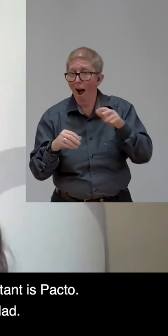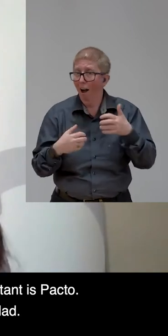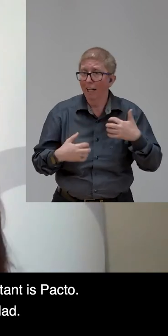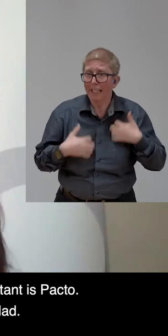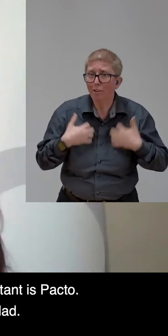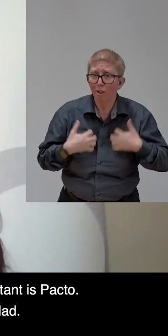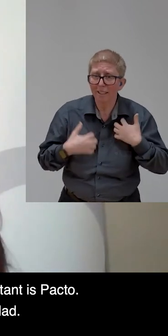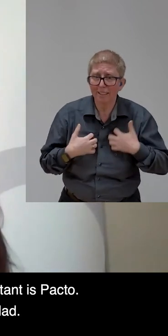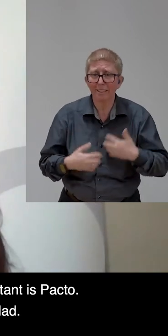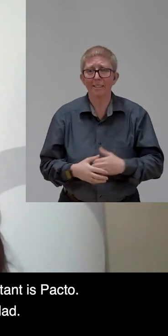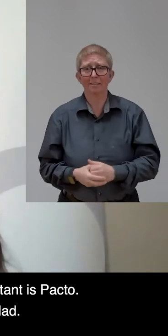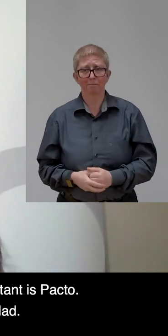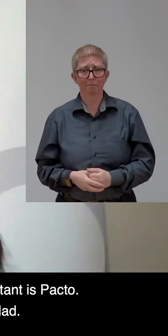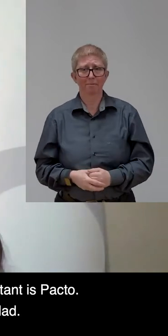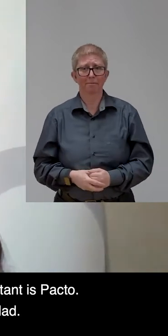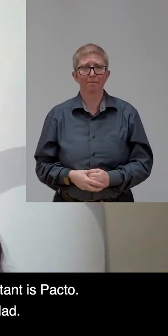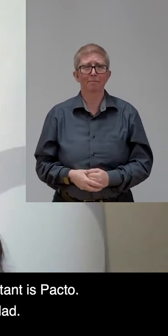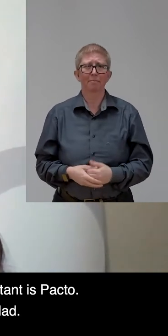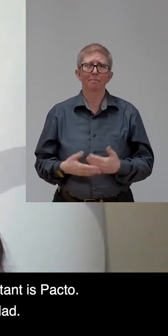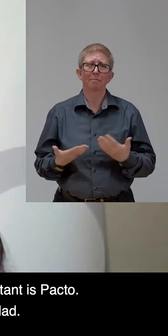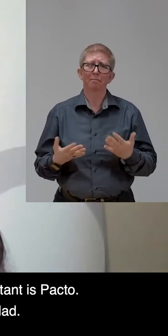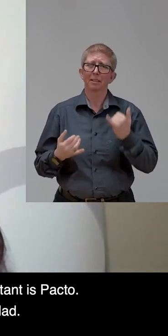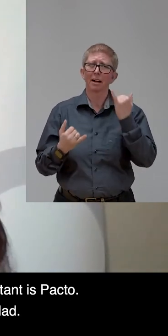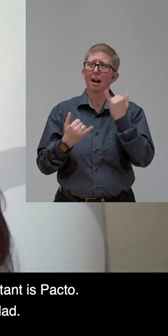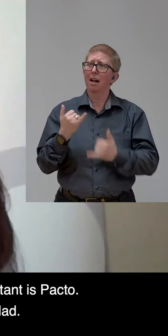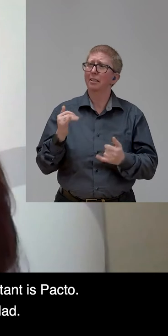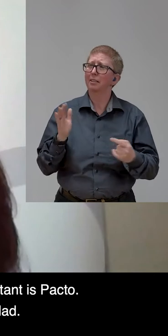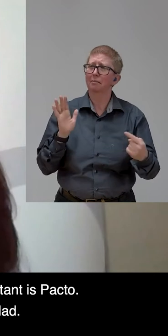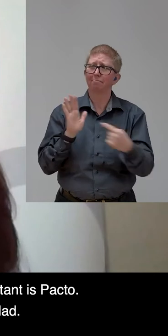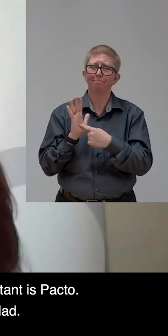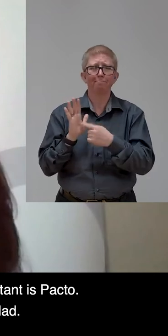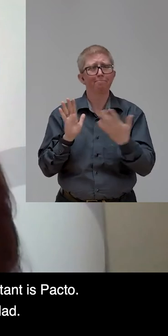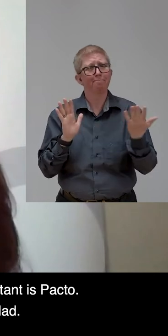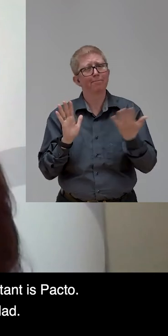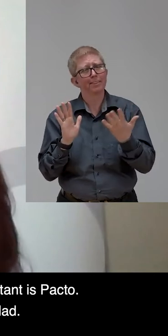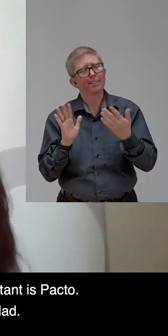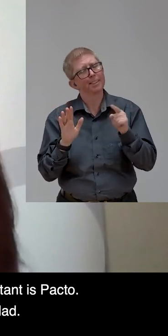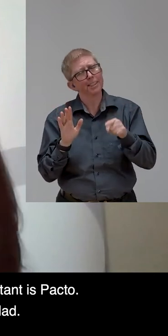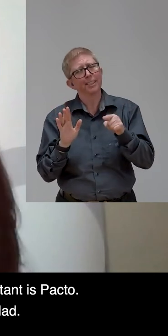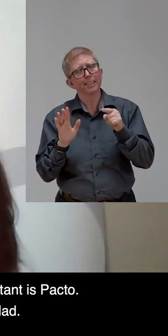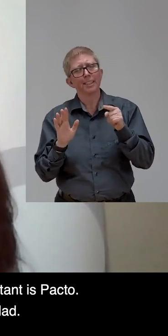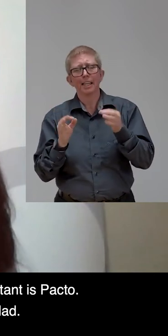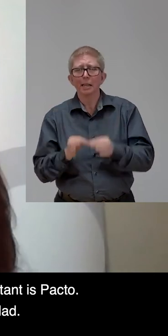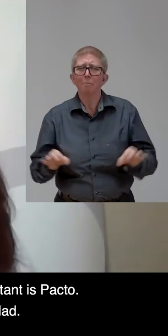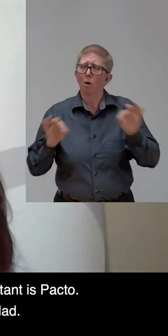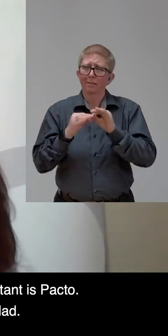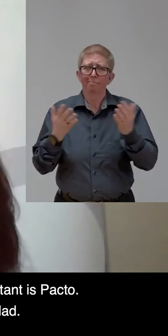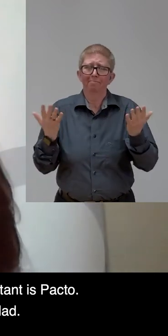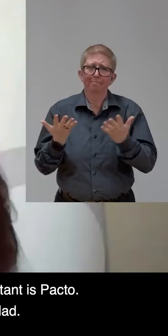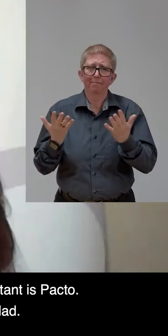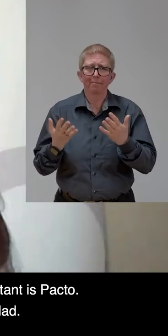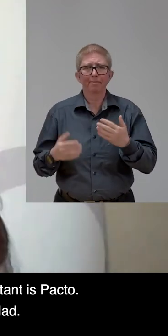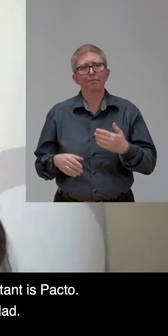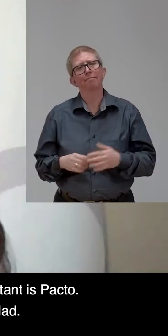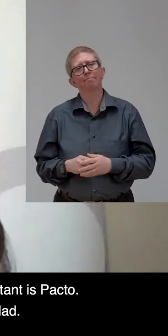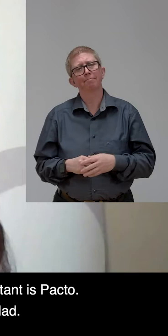And the last thing I would say that is something very important is Pacto. You, Michael,